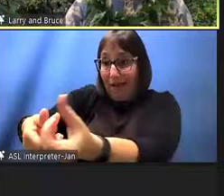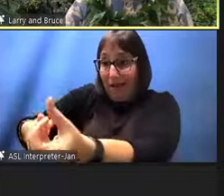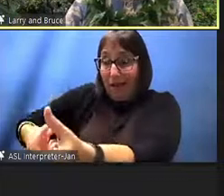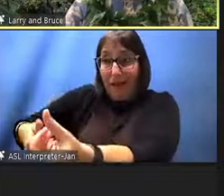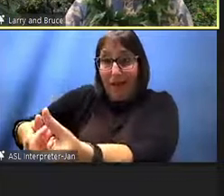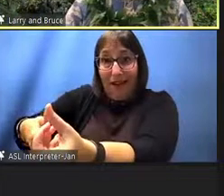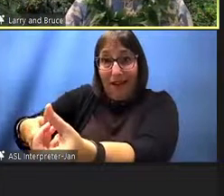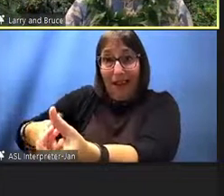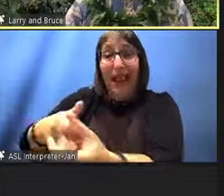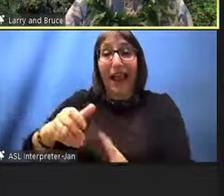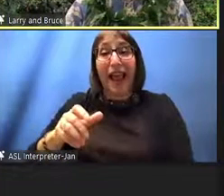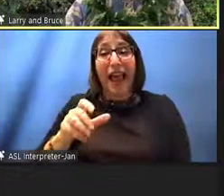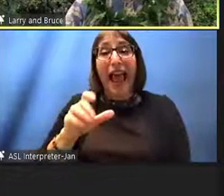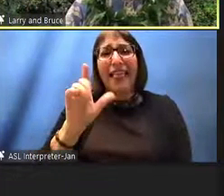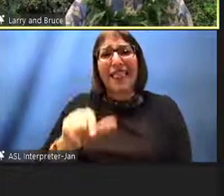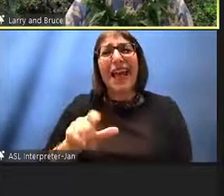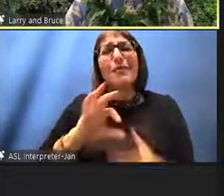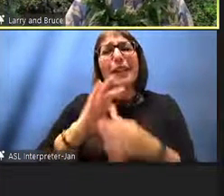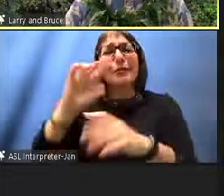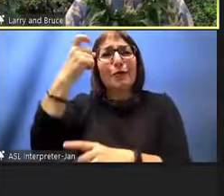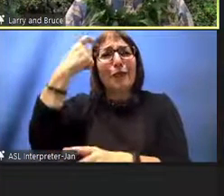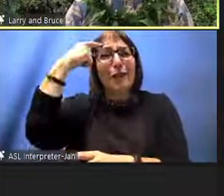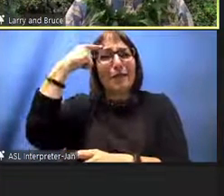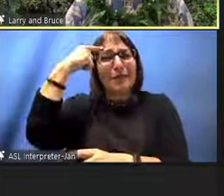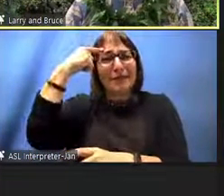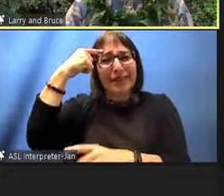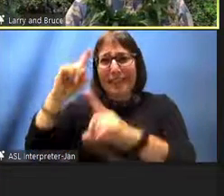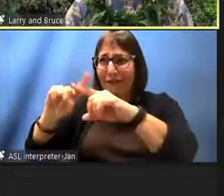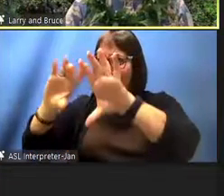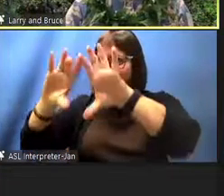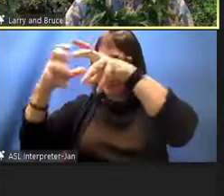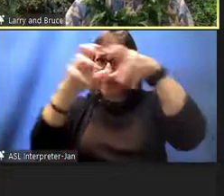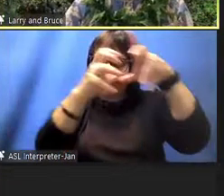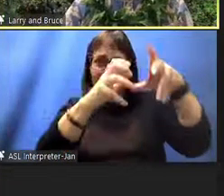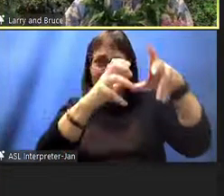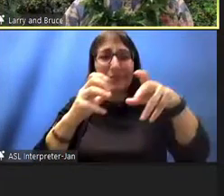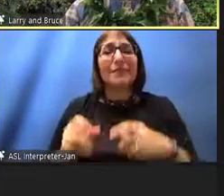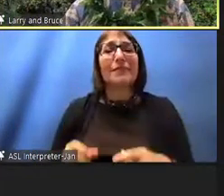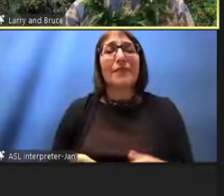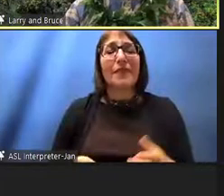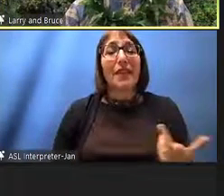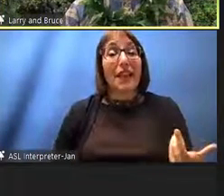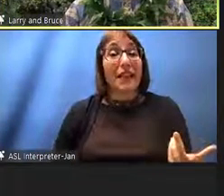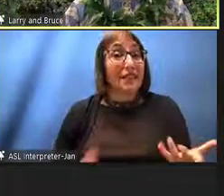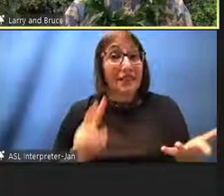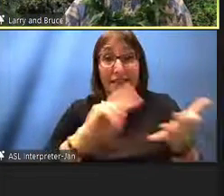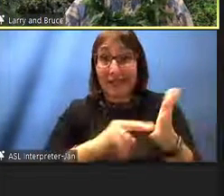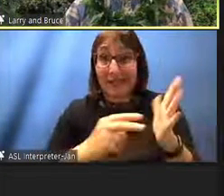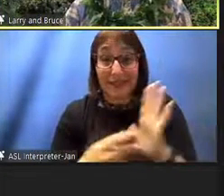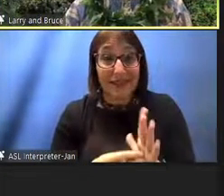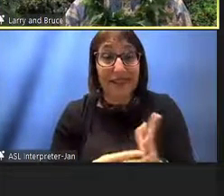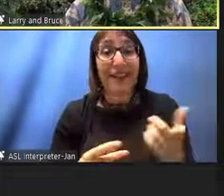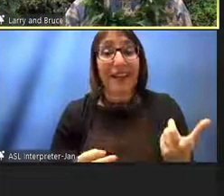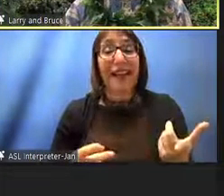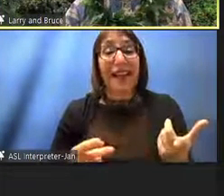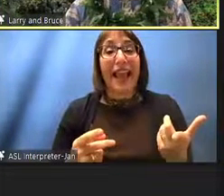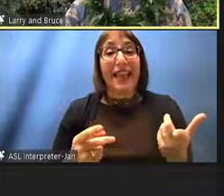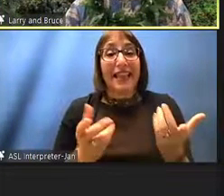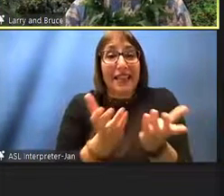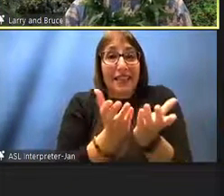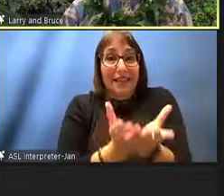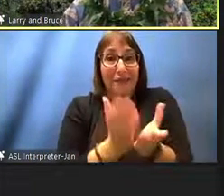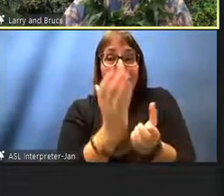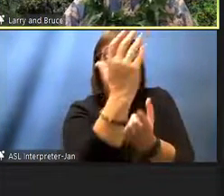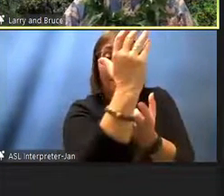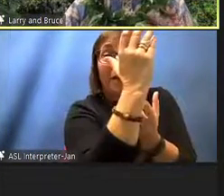institutions and therefore we are doing what we're calling here of course at this conference